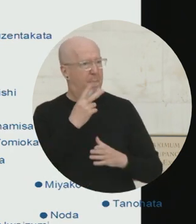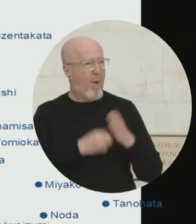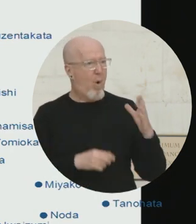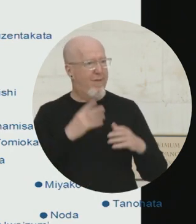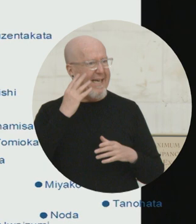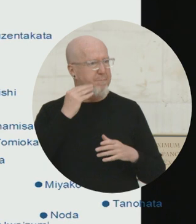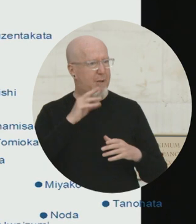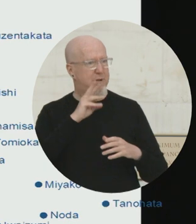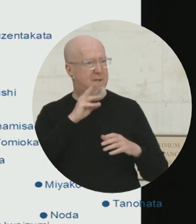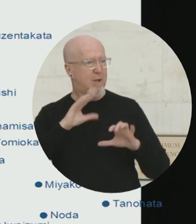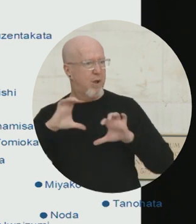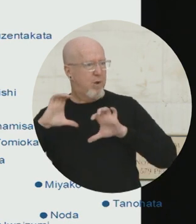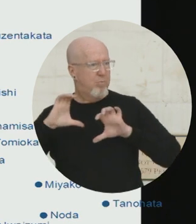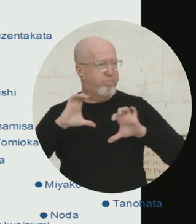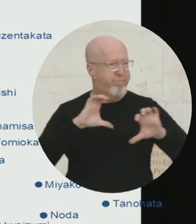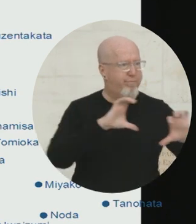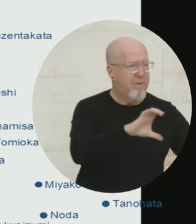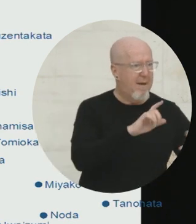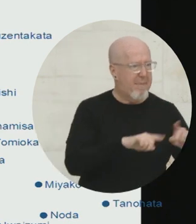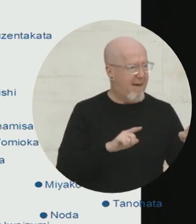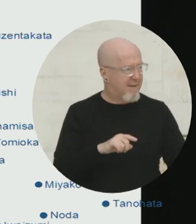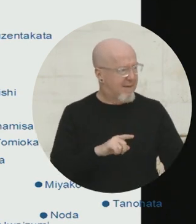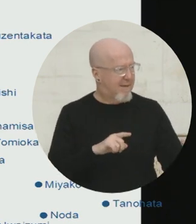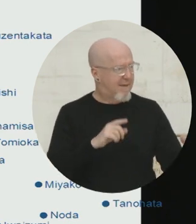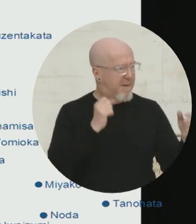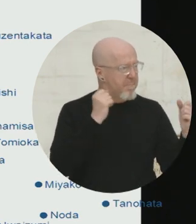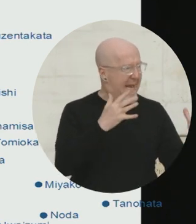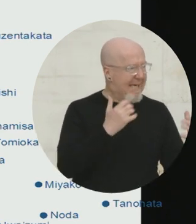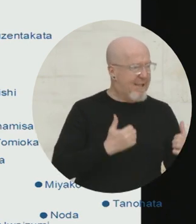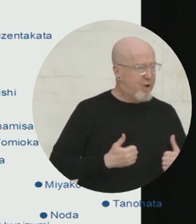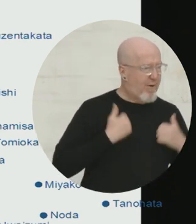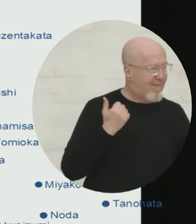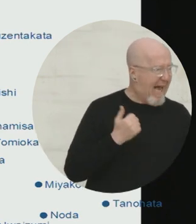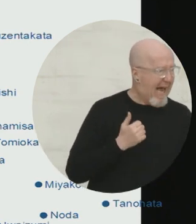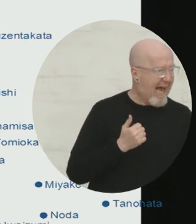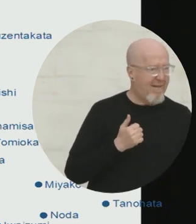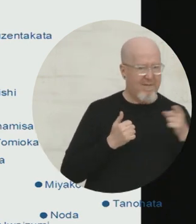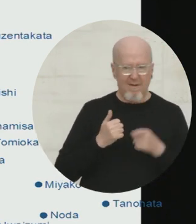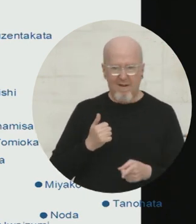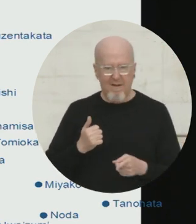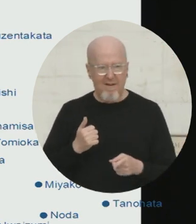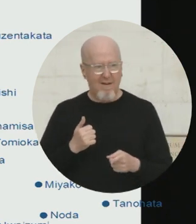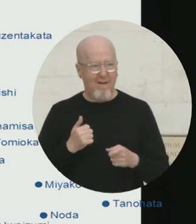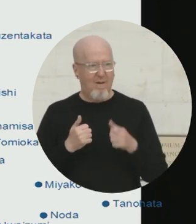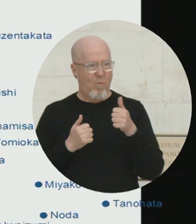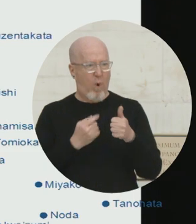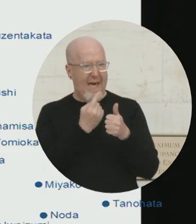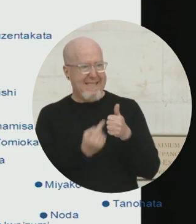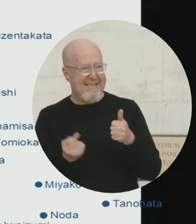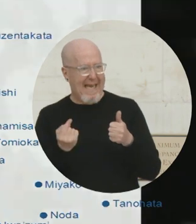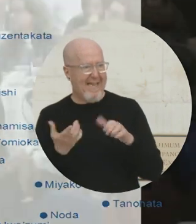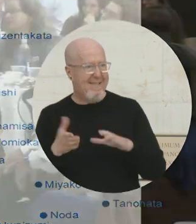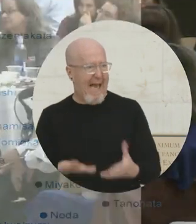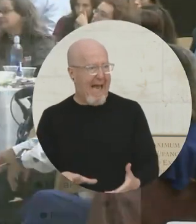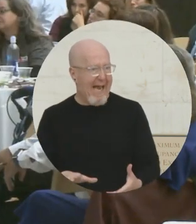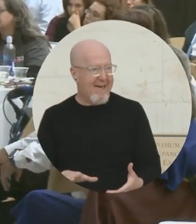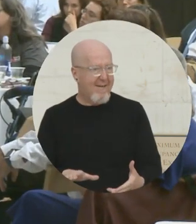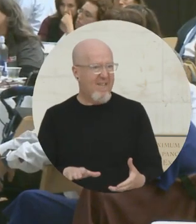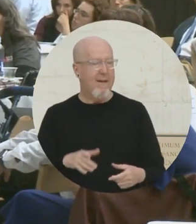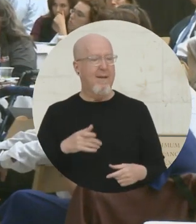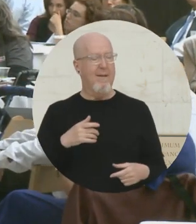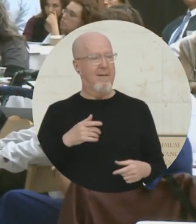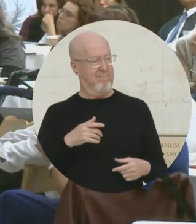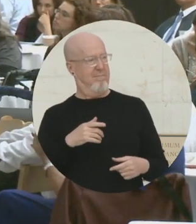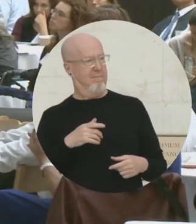have the ability to have so many people survive? Others were literally decimated. One in ten died. We first imagined what would